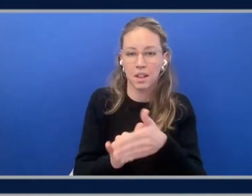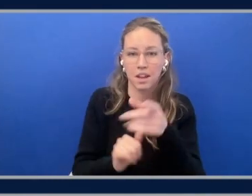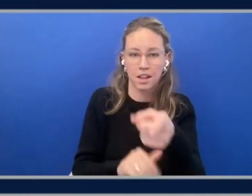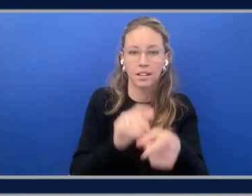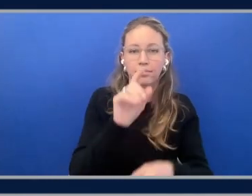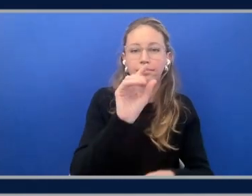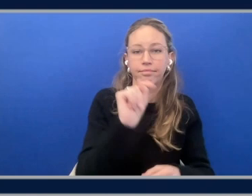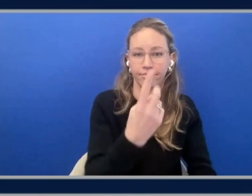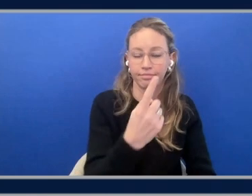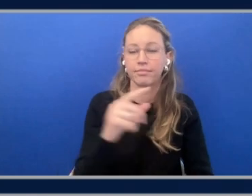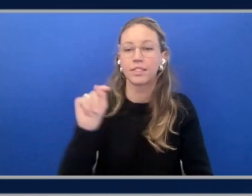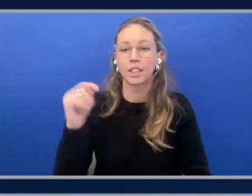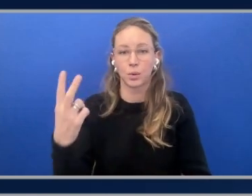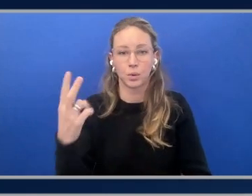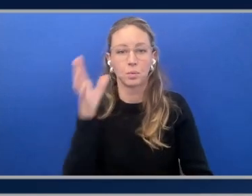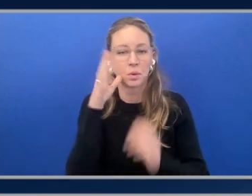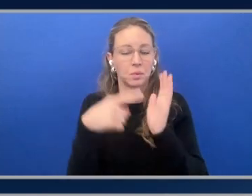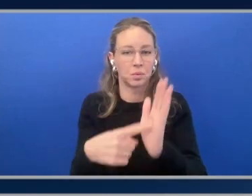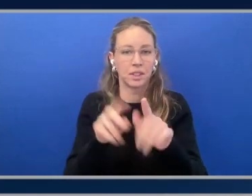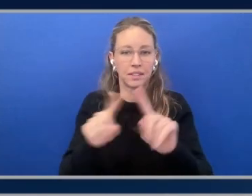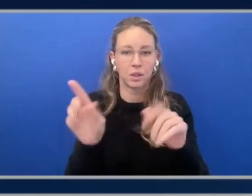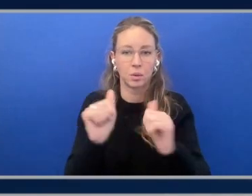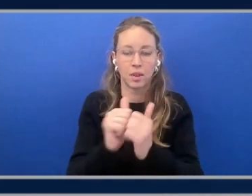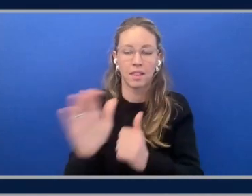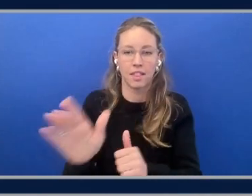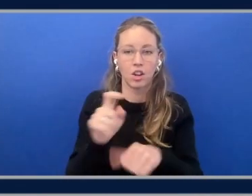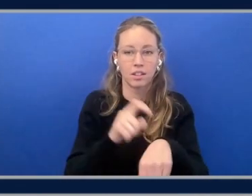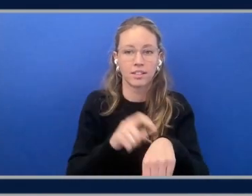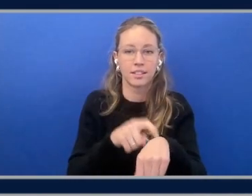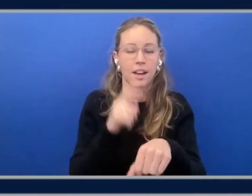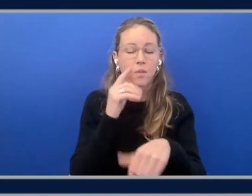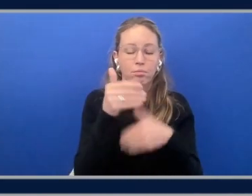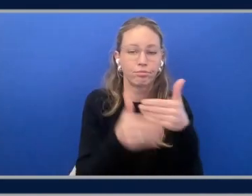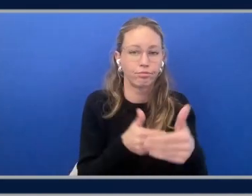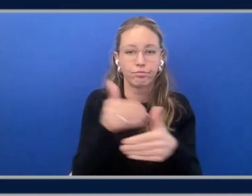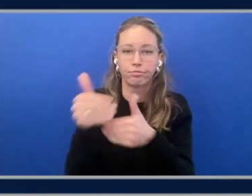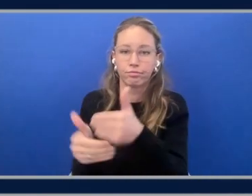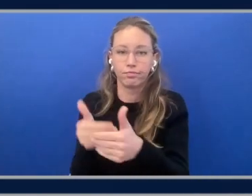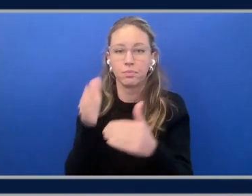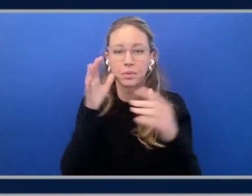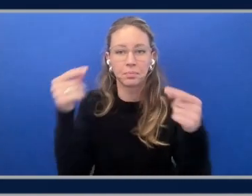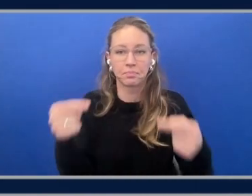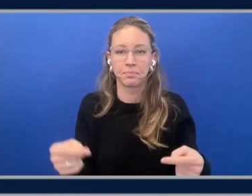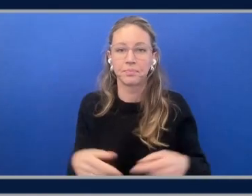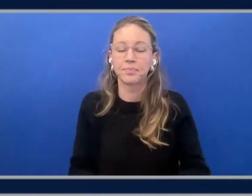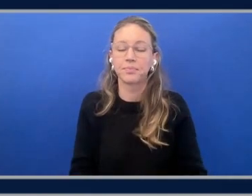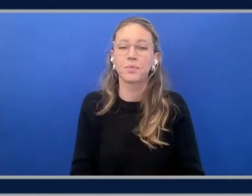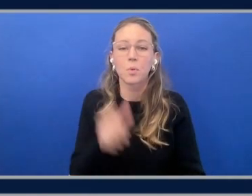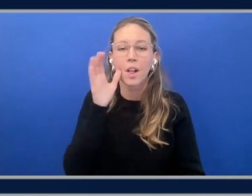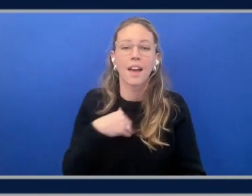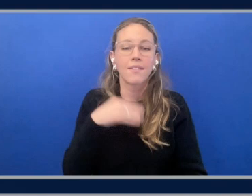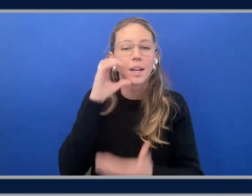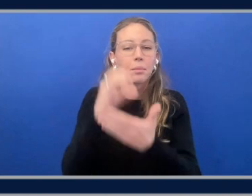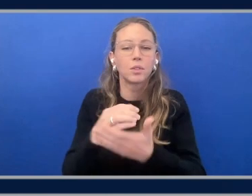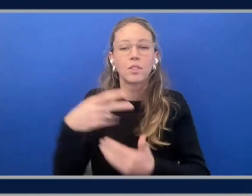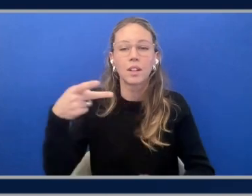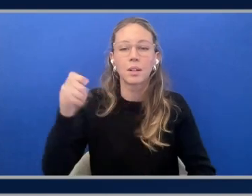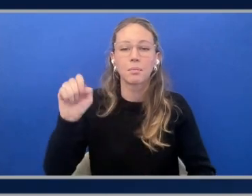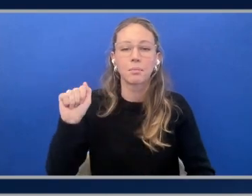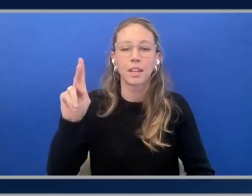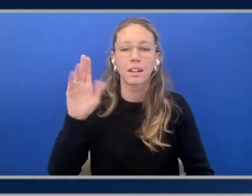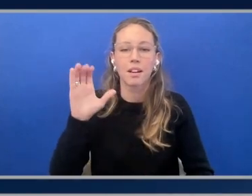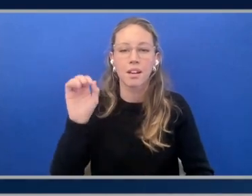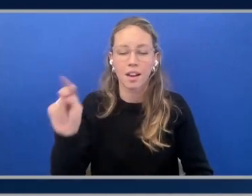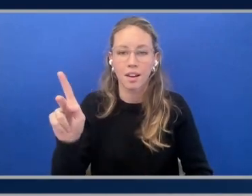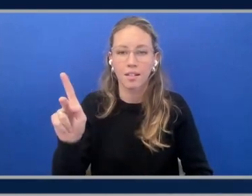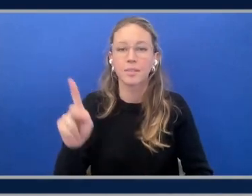in the response time here. Okay, so we're going to generate an image of a peacock standing in front of a burn. I click